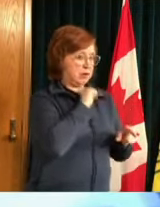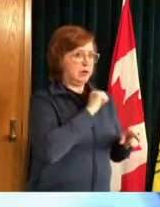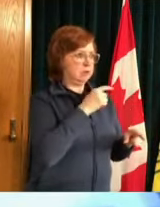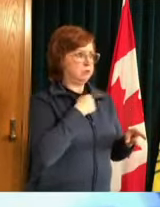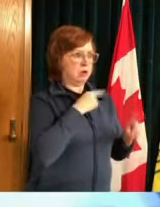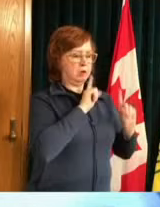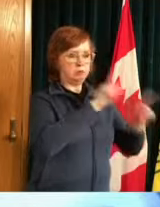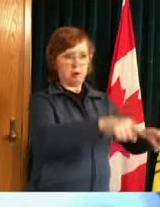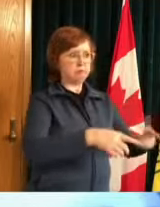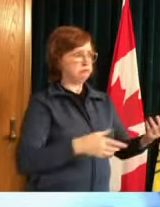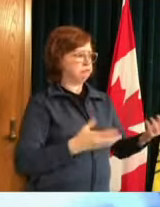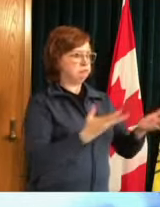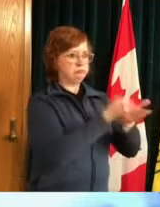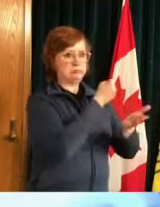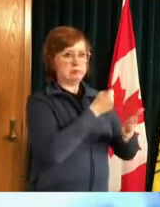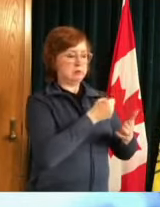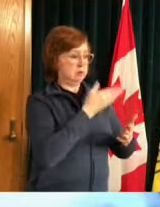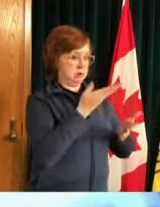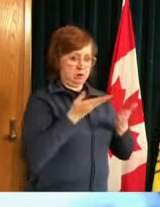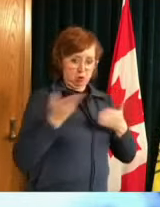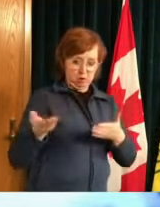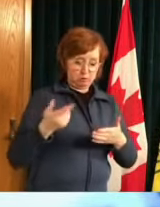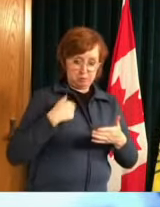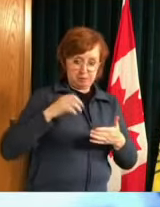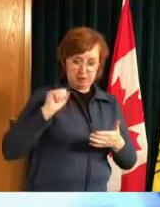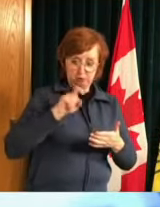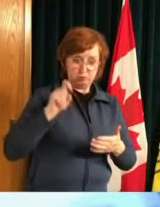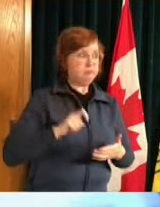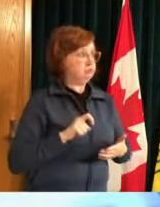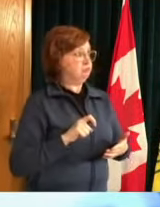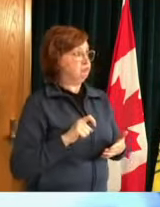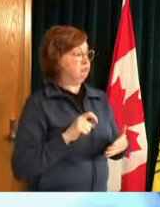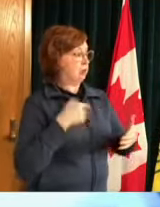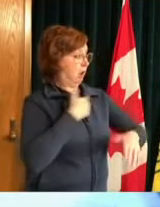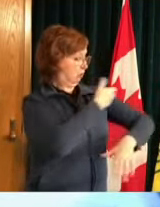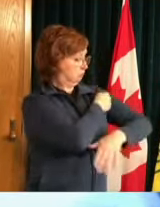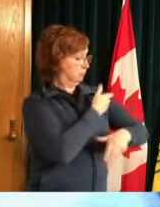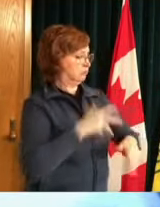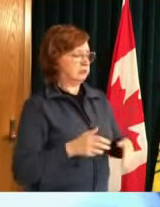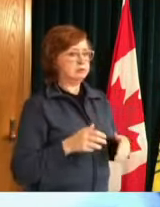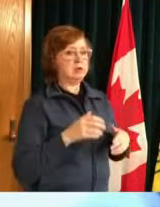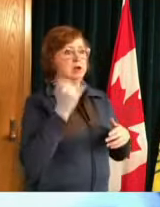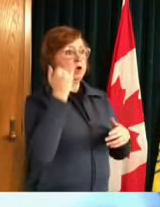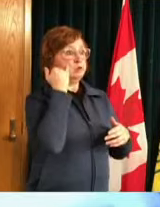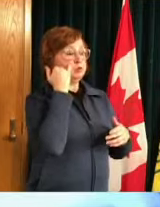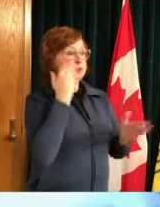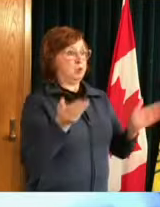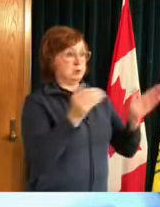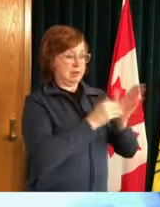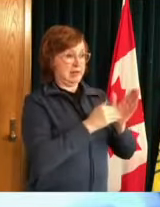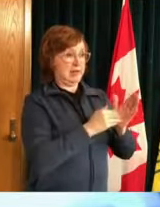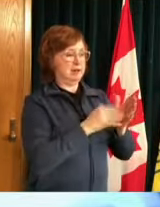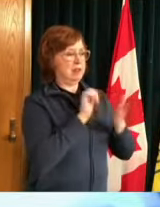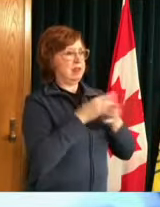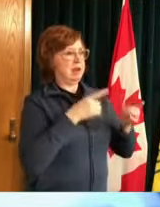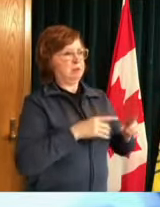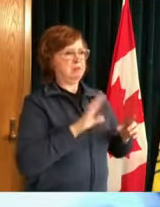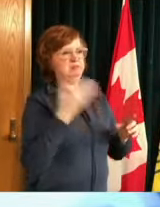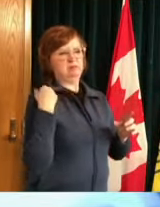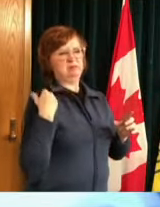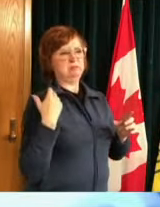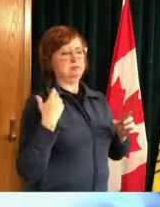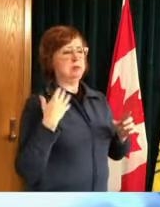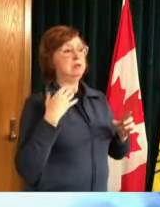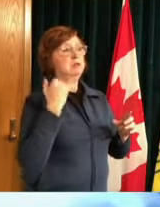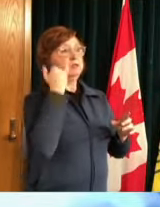astrazeneca if i was today if i was eligible today and i went to a clinic and was offered any of the vaccines approved for use in